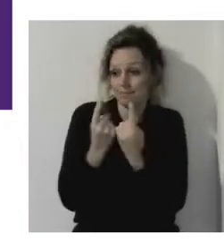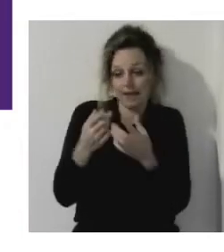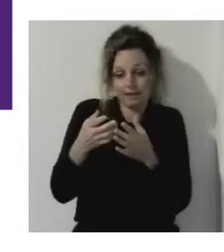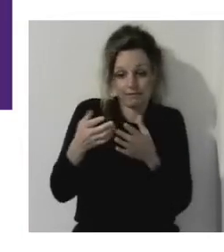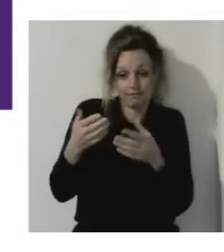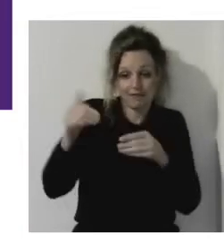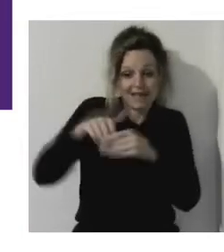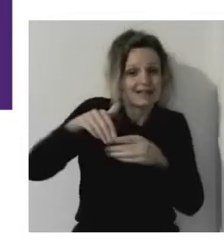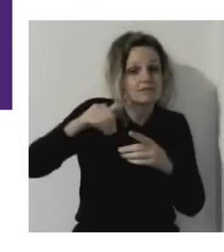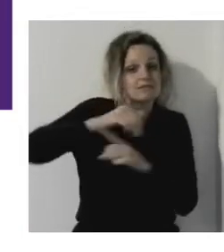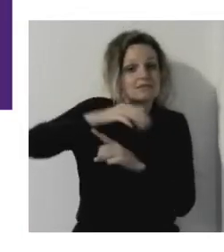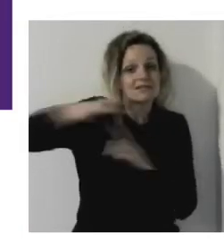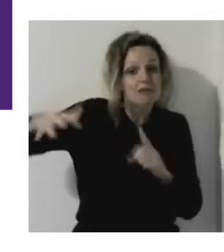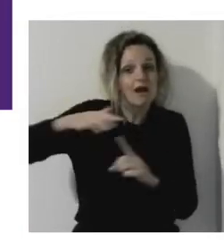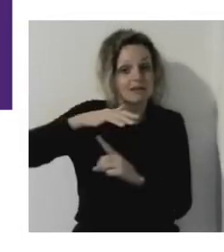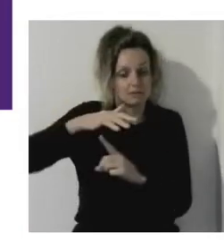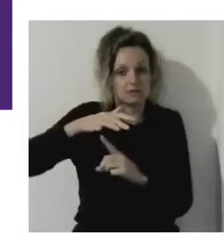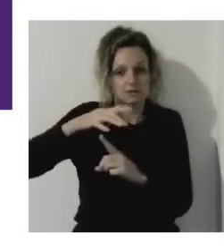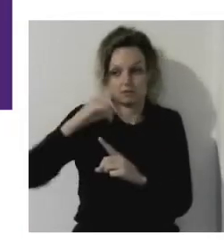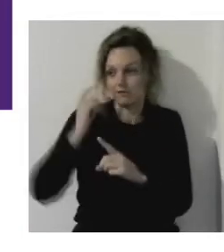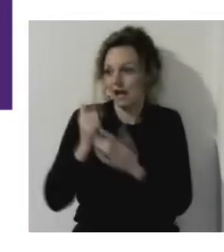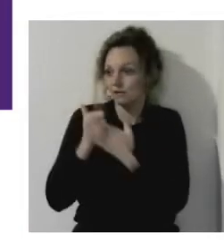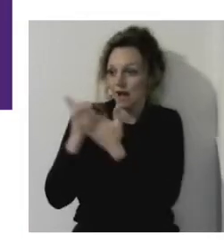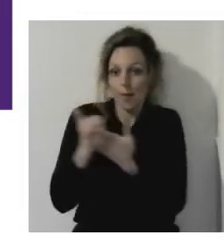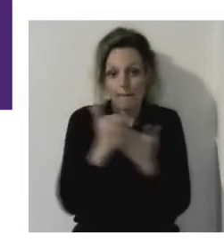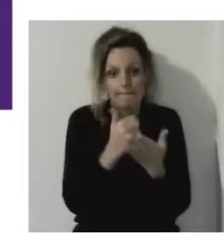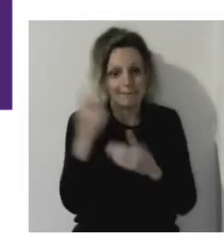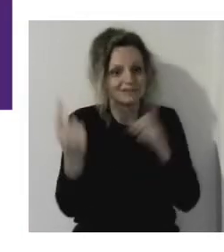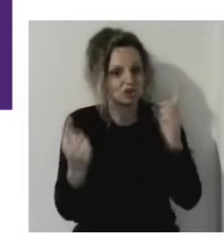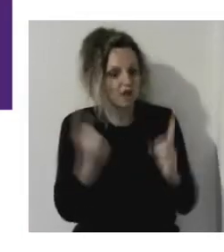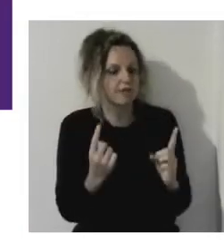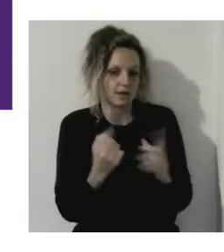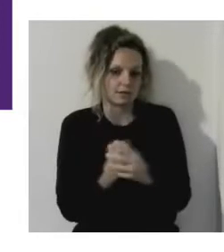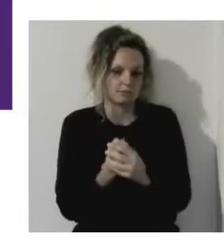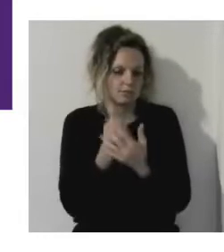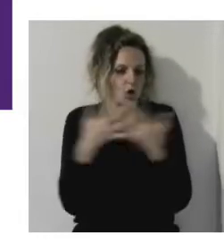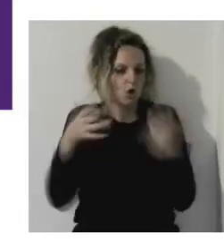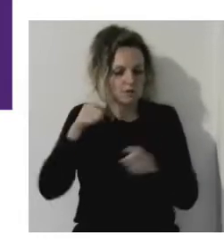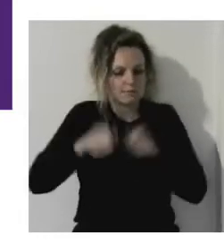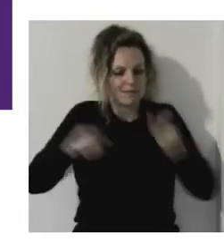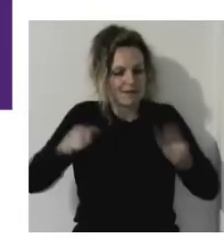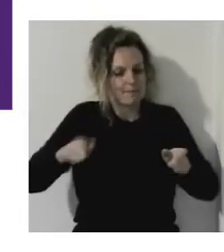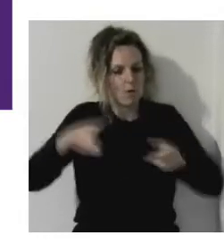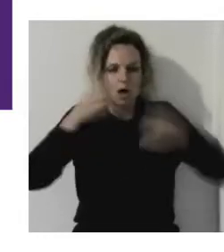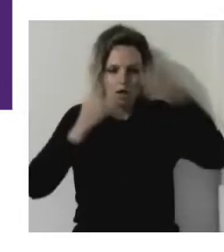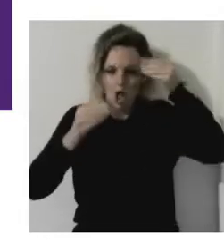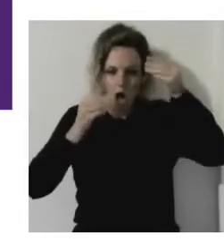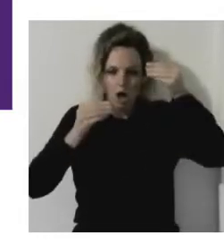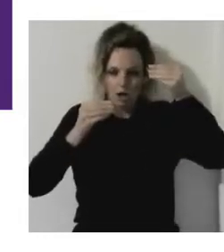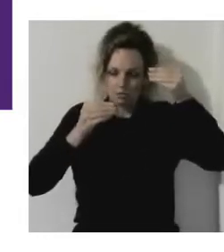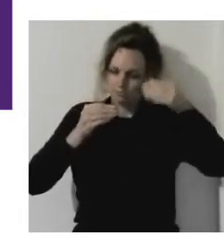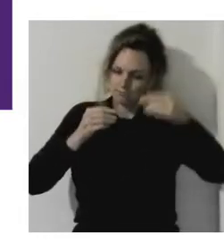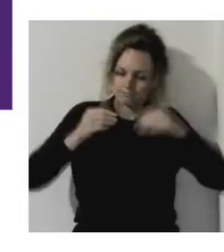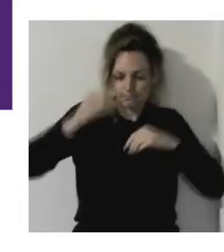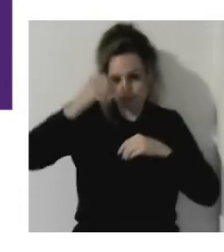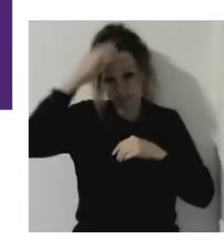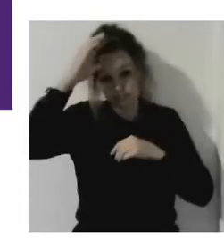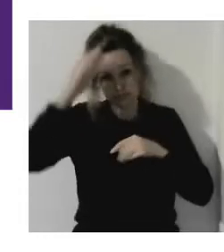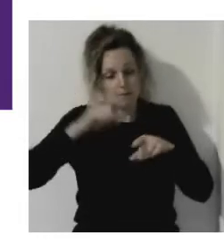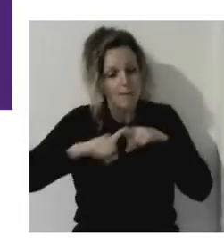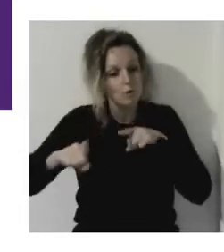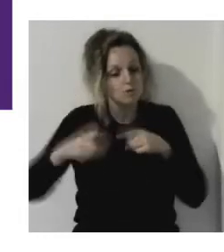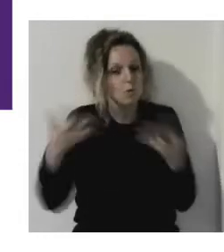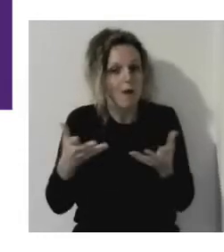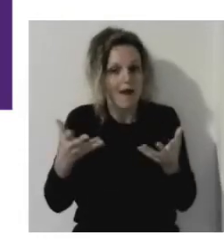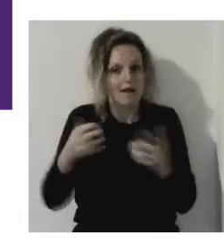actually, we realized a lot of people learn best in social settings. So for me, with dyslexia, I'm quite reliant